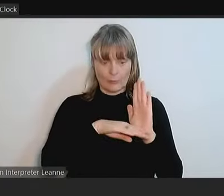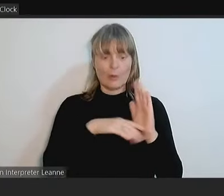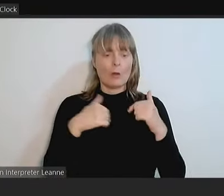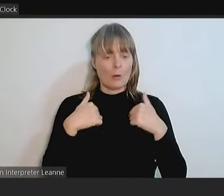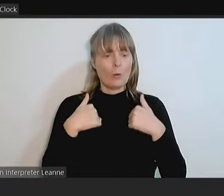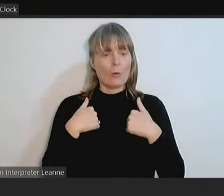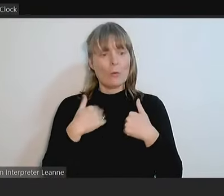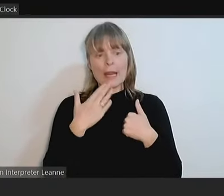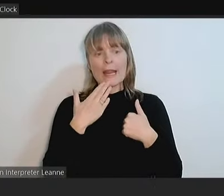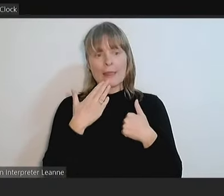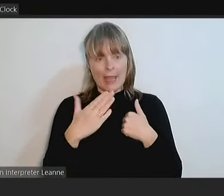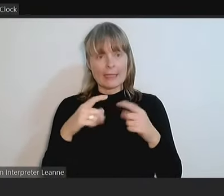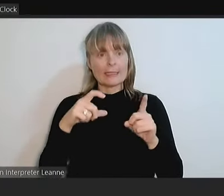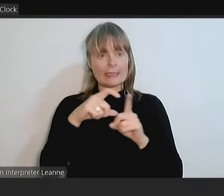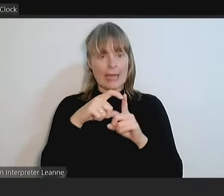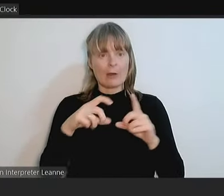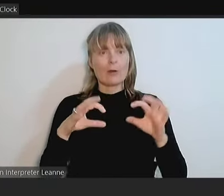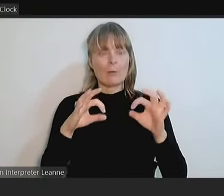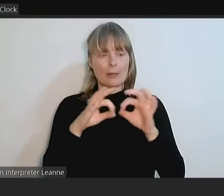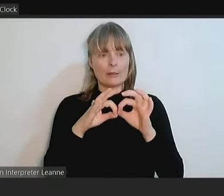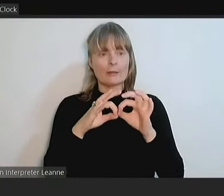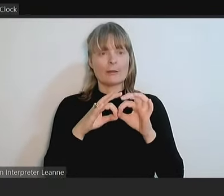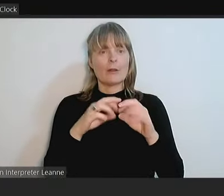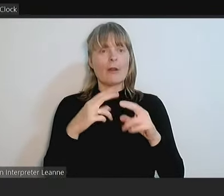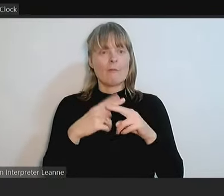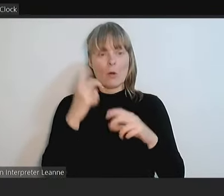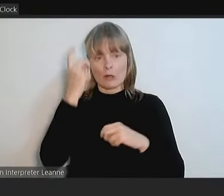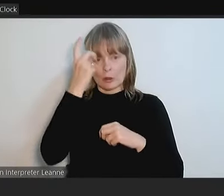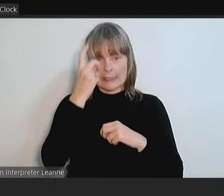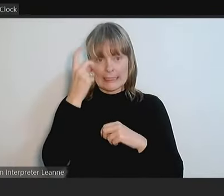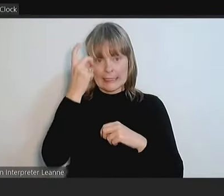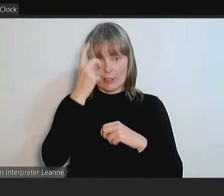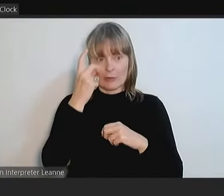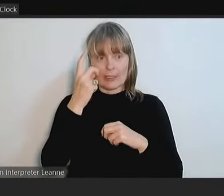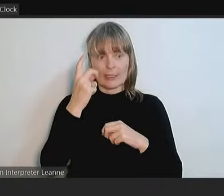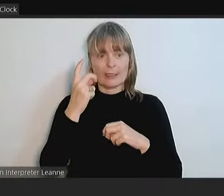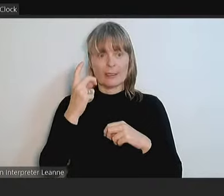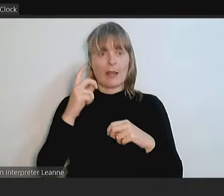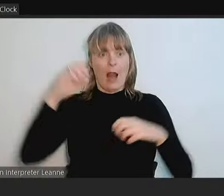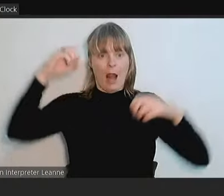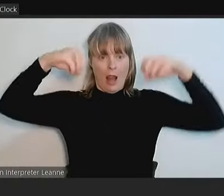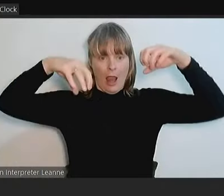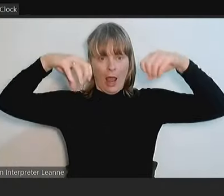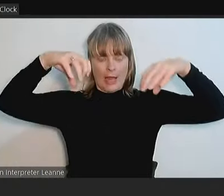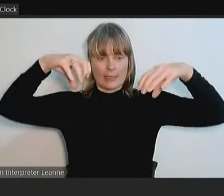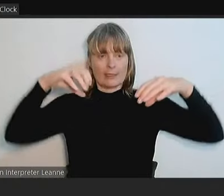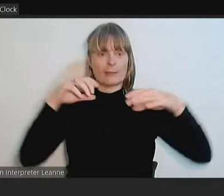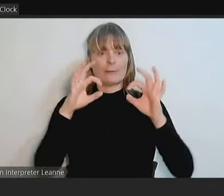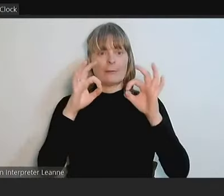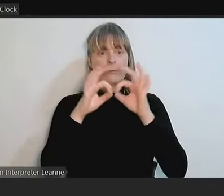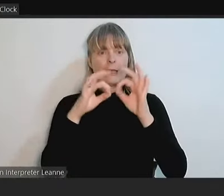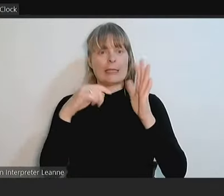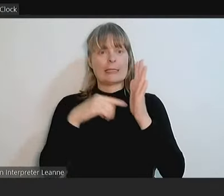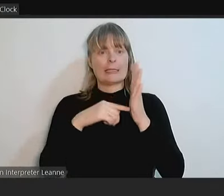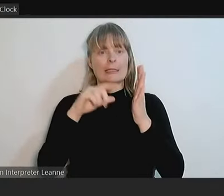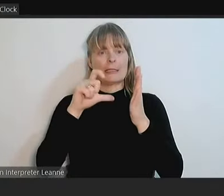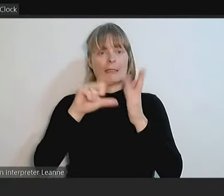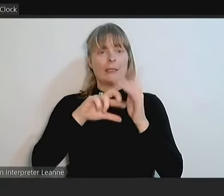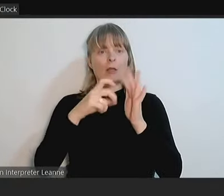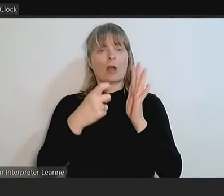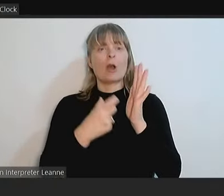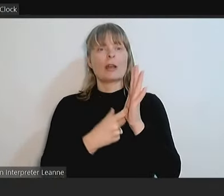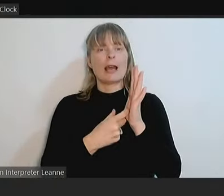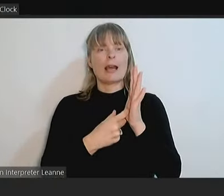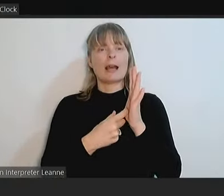for considering as part of the budget process, scoping of lights for BT Connor Reserve Car Park at Broadhouse Avenue Reservoir Streetlights.